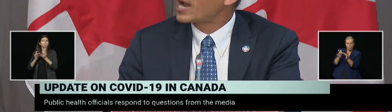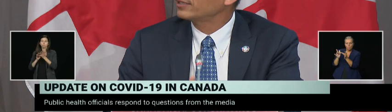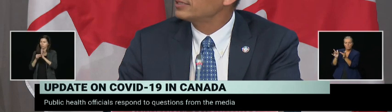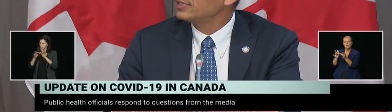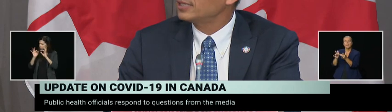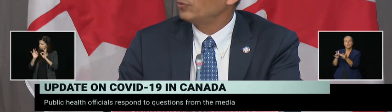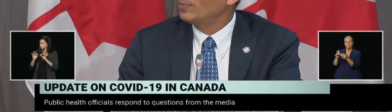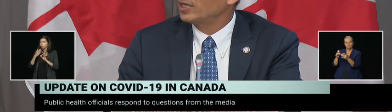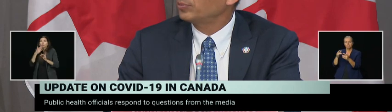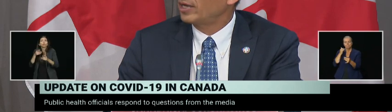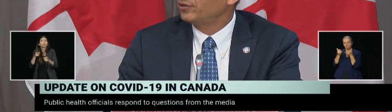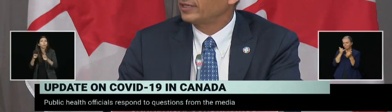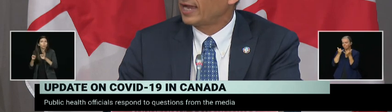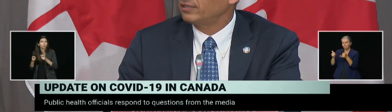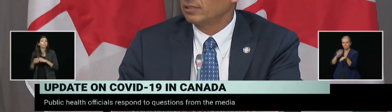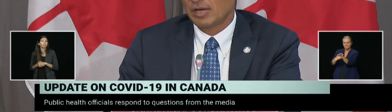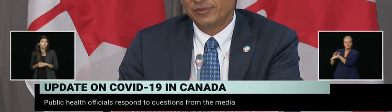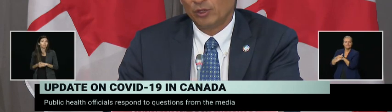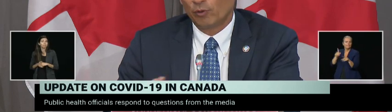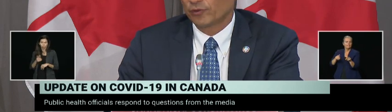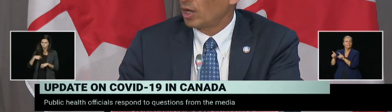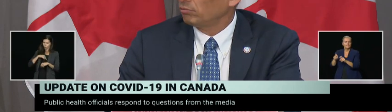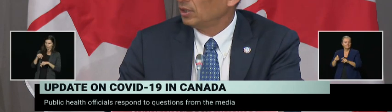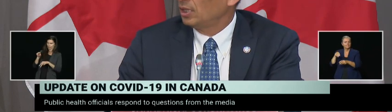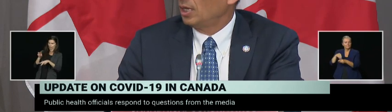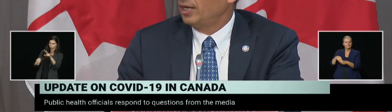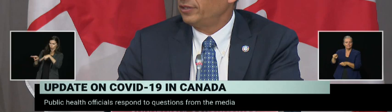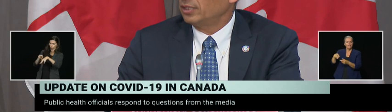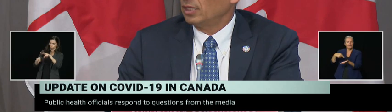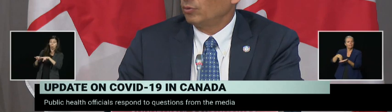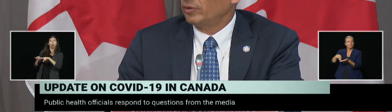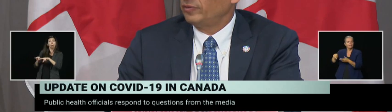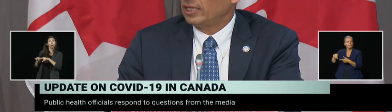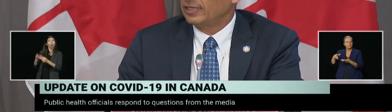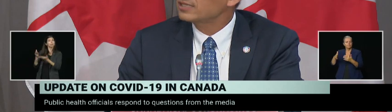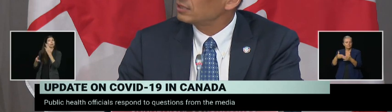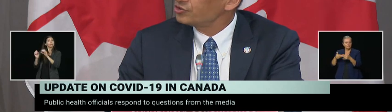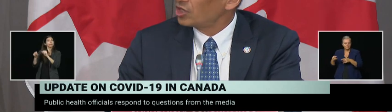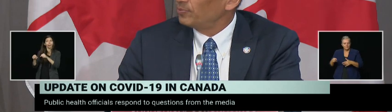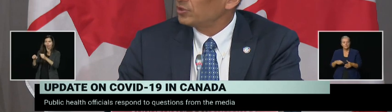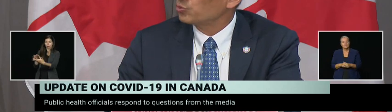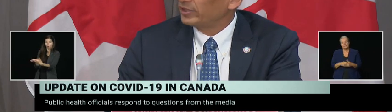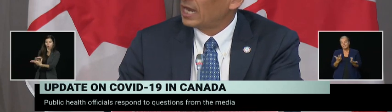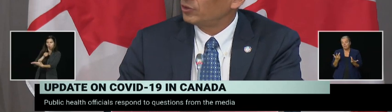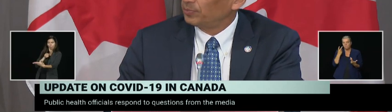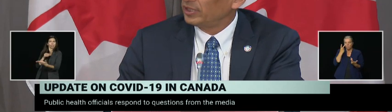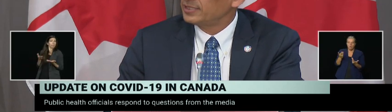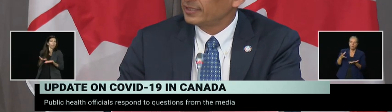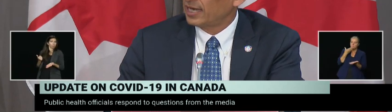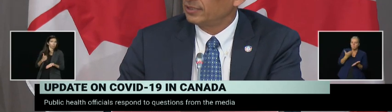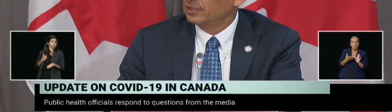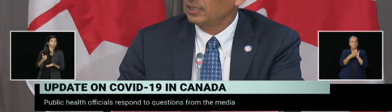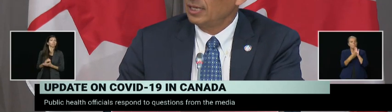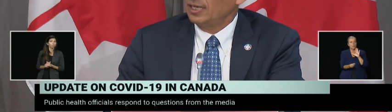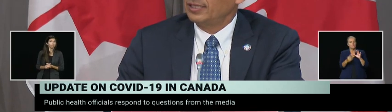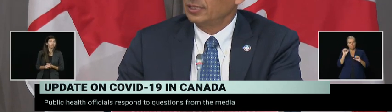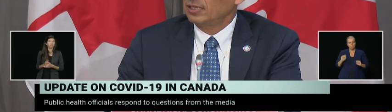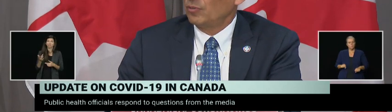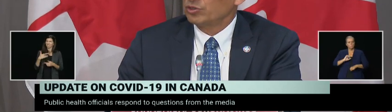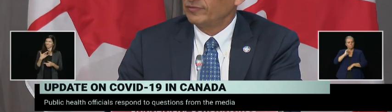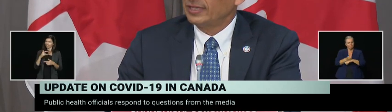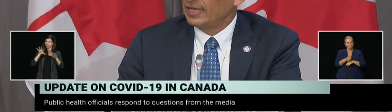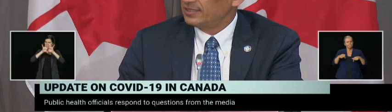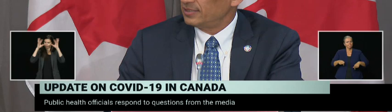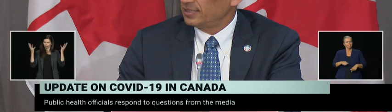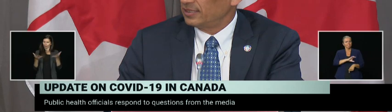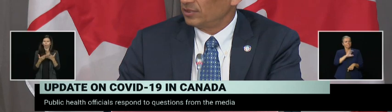practices that we might apply here in Canada. I think overall, I think we've done an excellent job because we're now in a place in Canada that